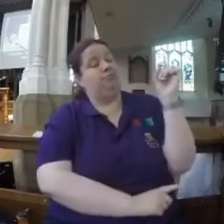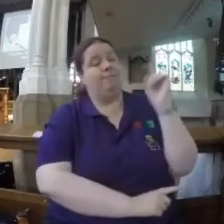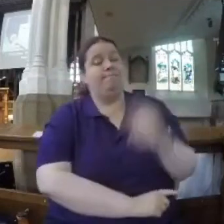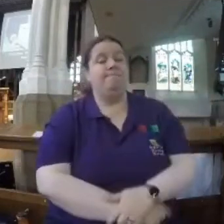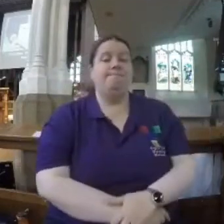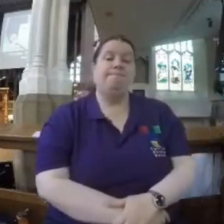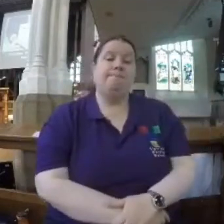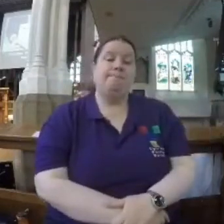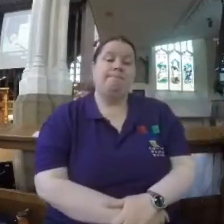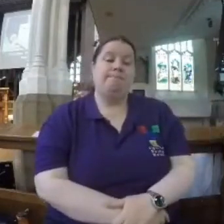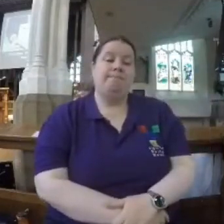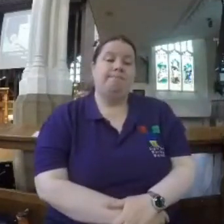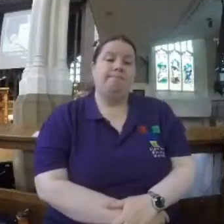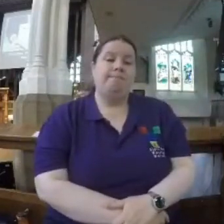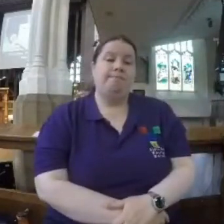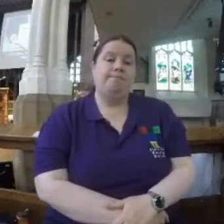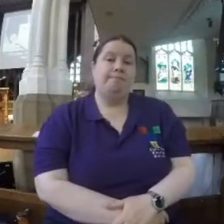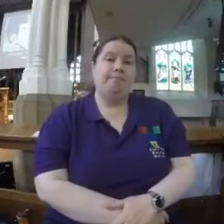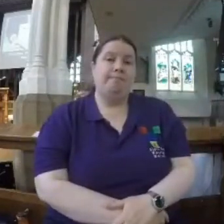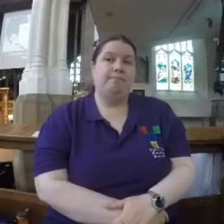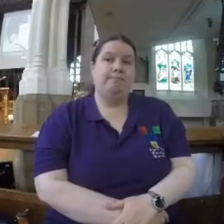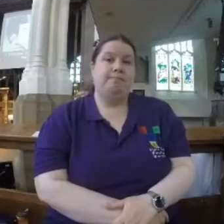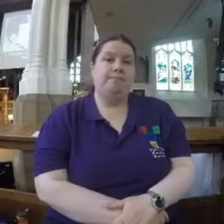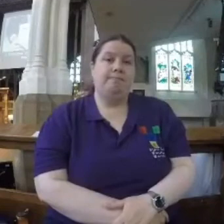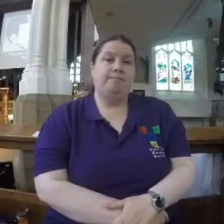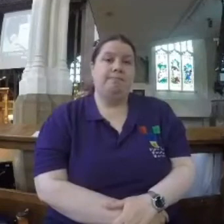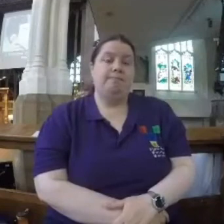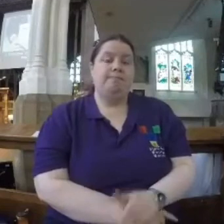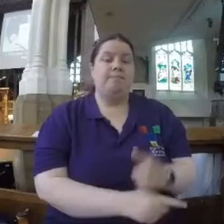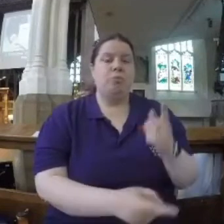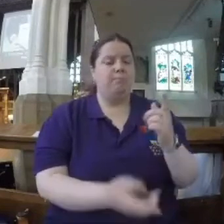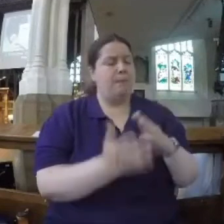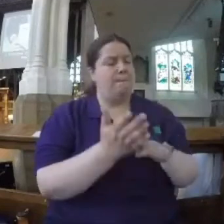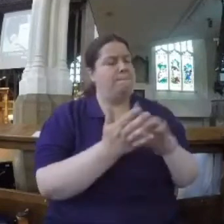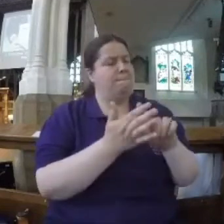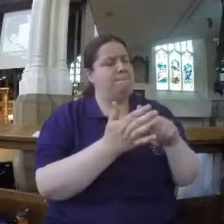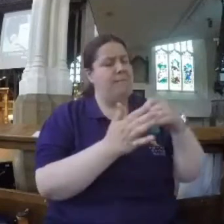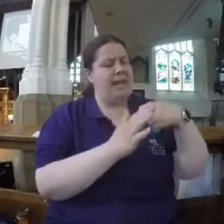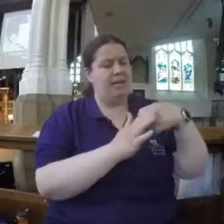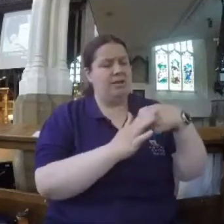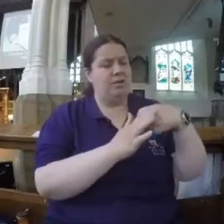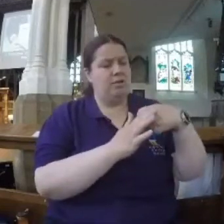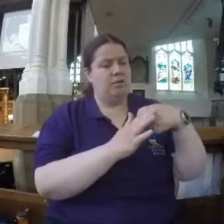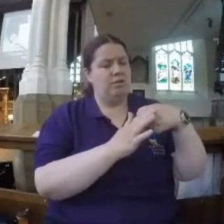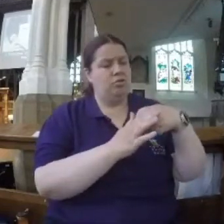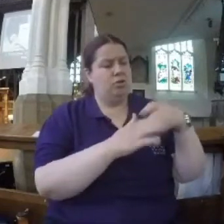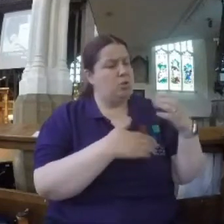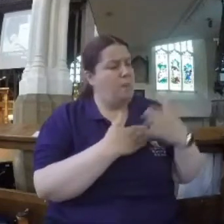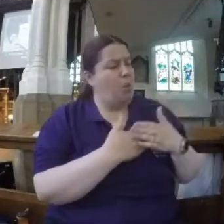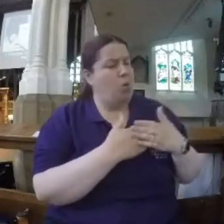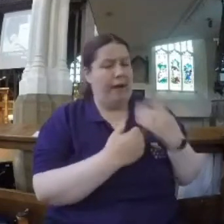So, beginning to wind things up a bit here. To be meek is more than just strength under control.